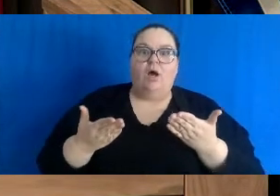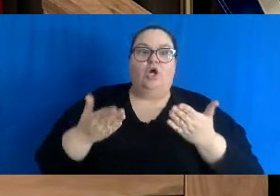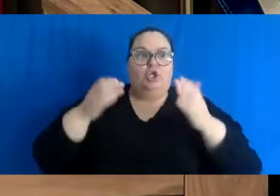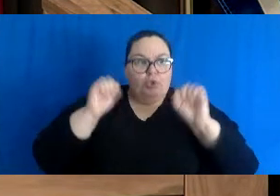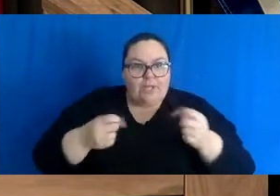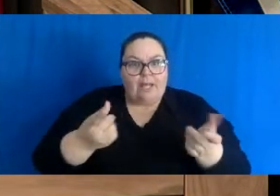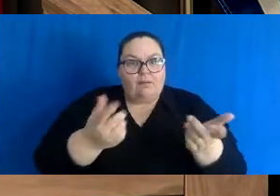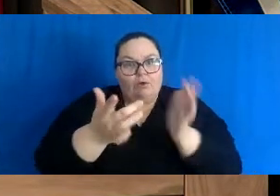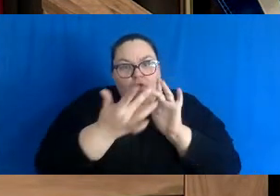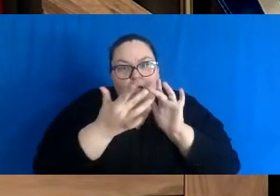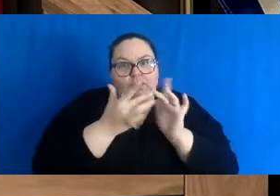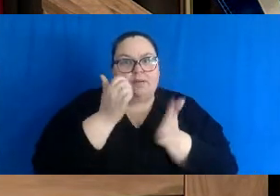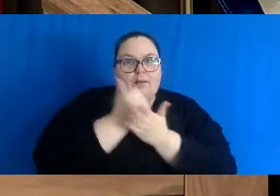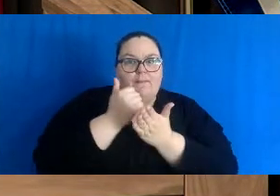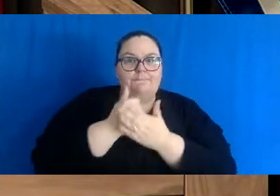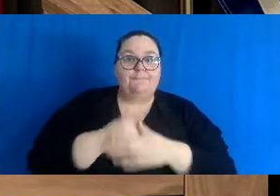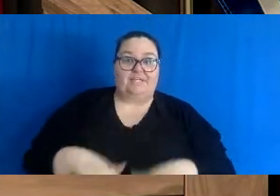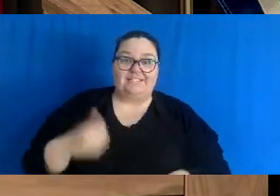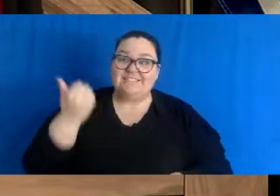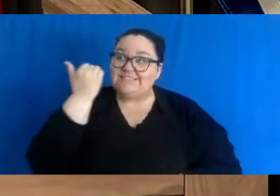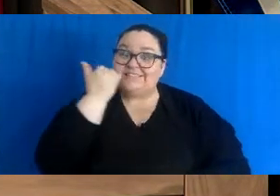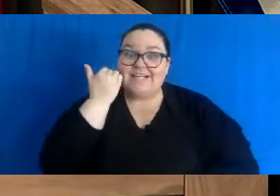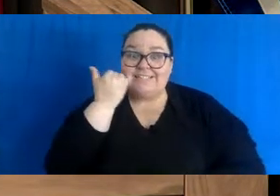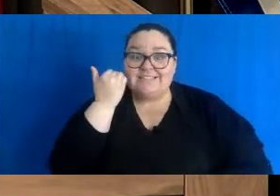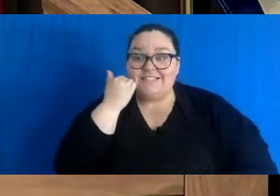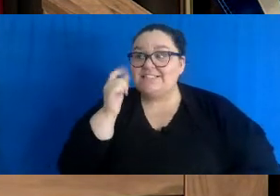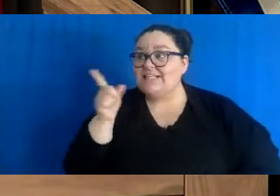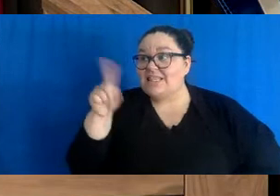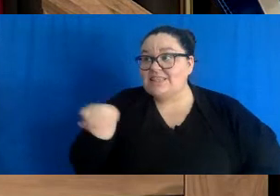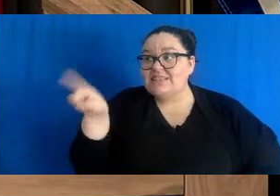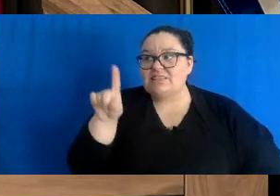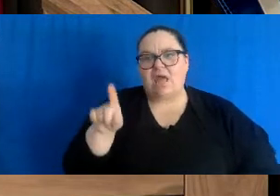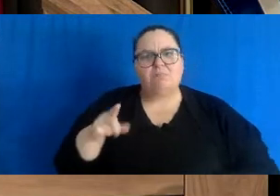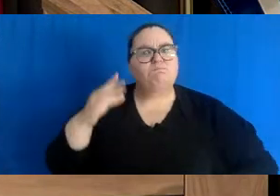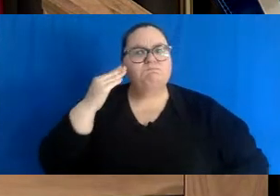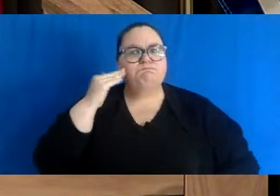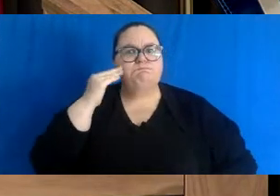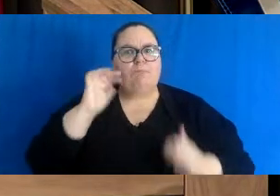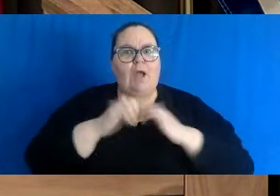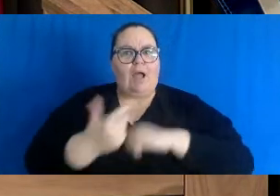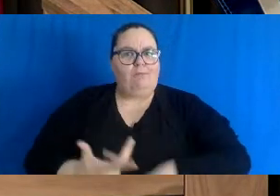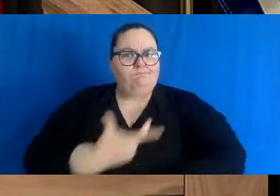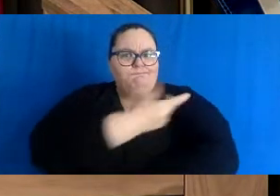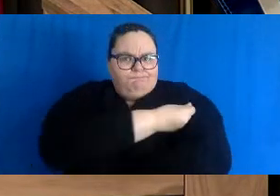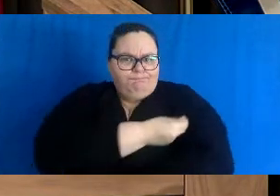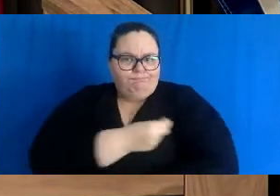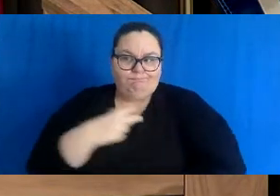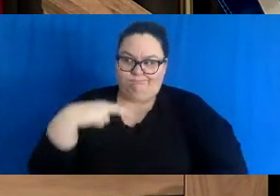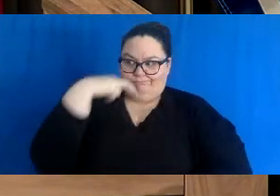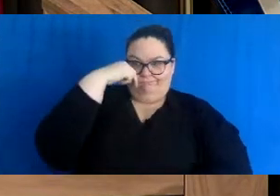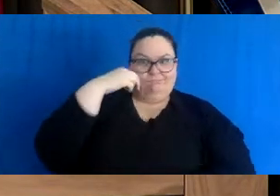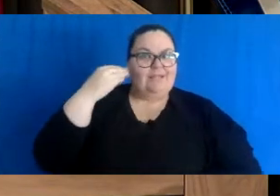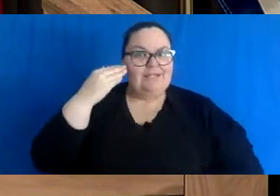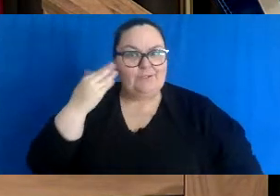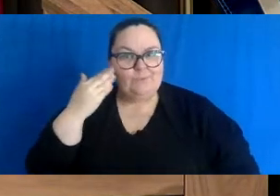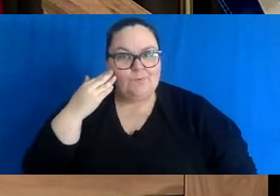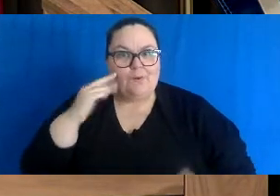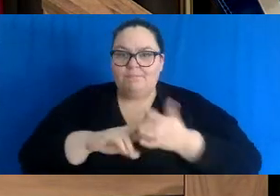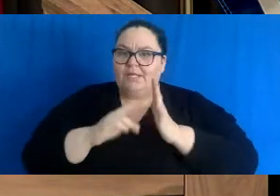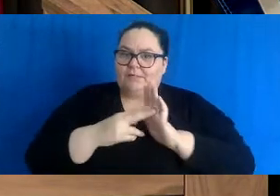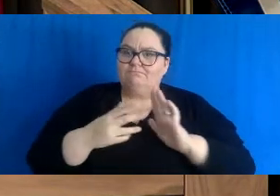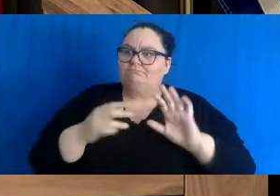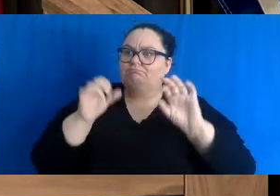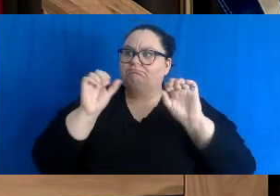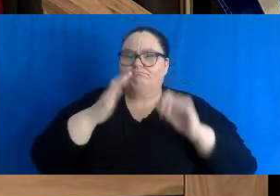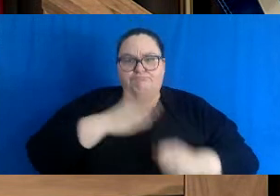in recent communication with dentists who certainly are well familiar with vaccinations who are offering and willing to